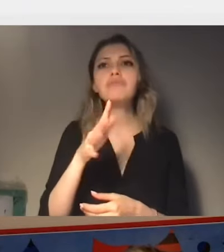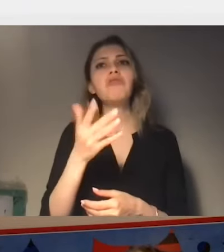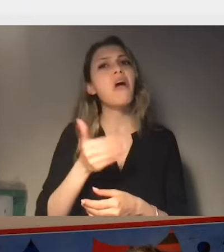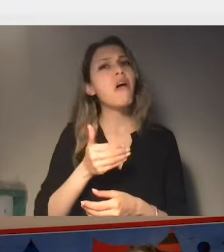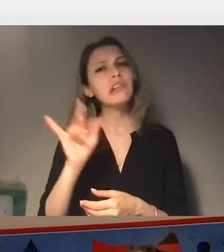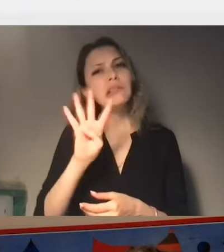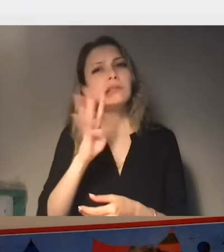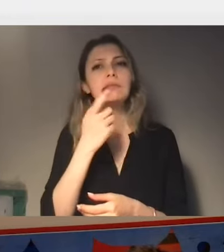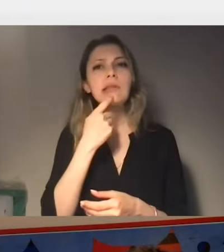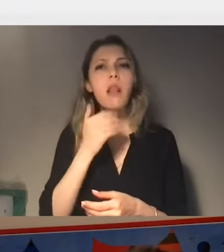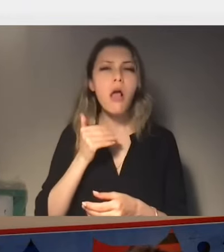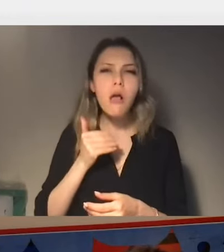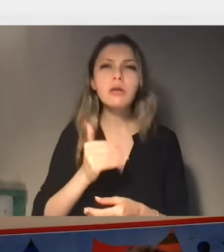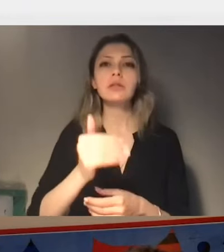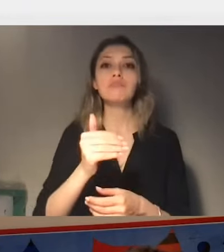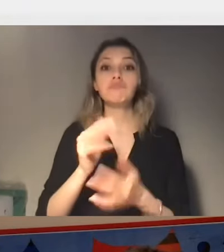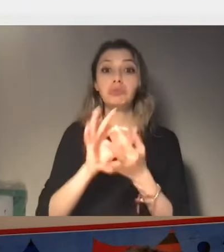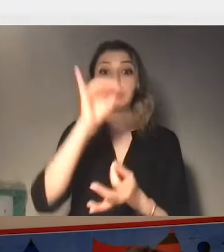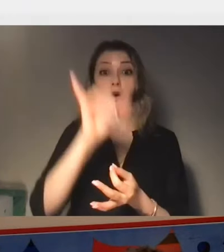human rights and human rights monitoring.